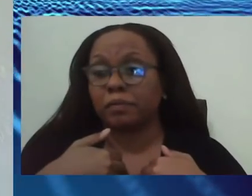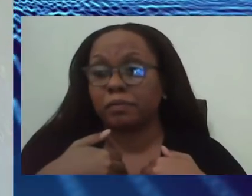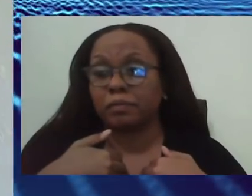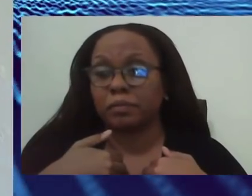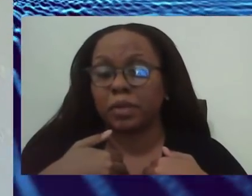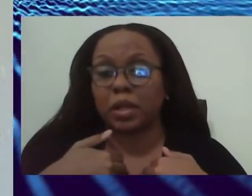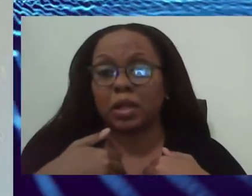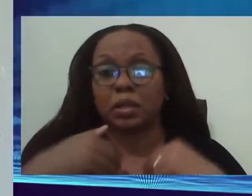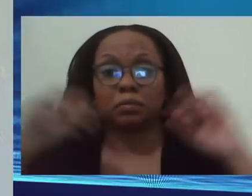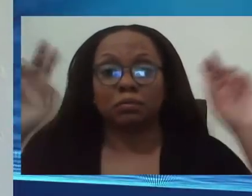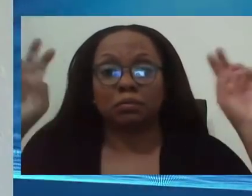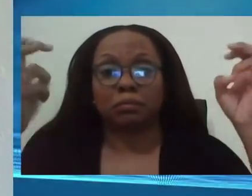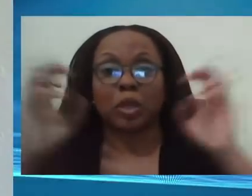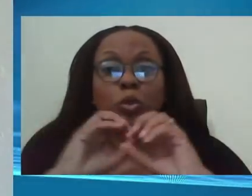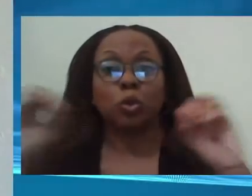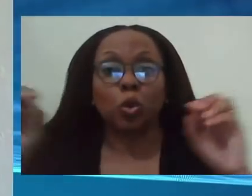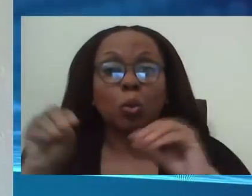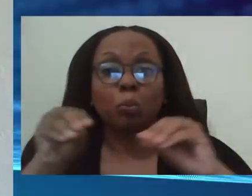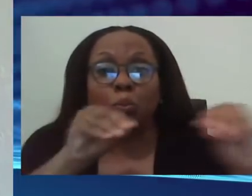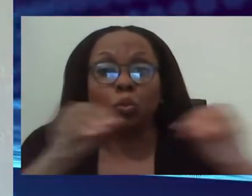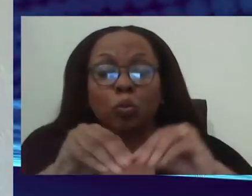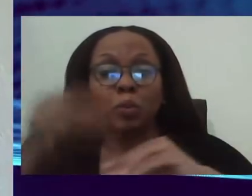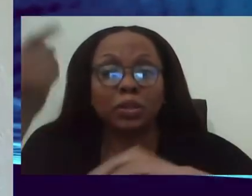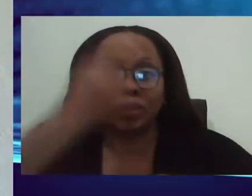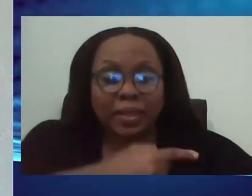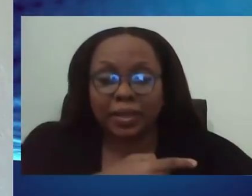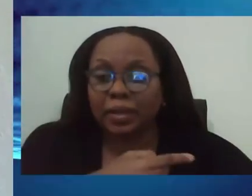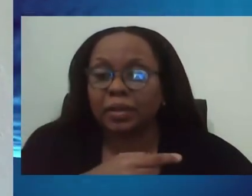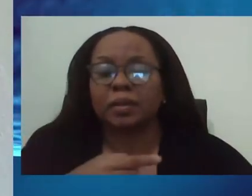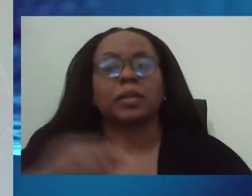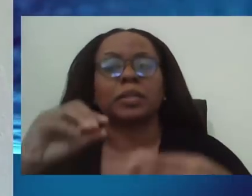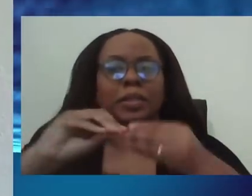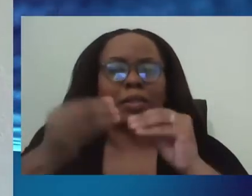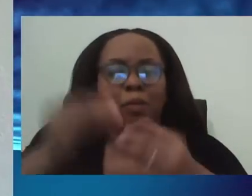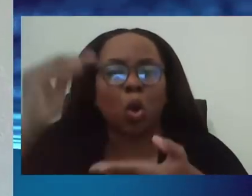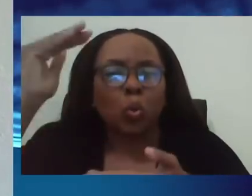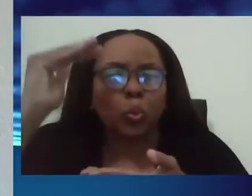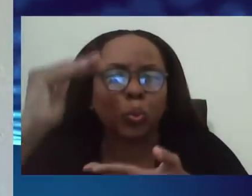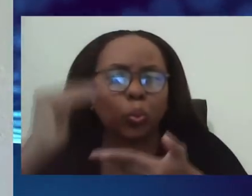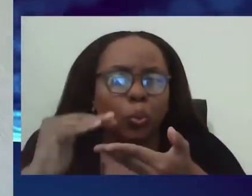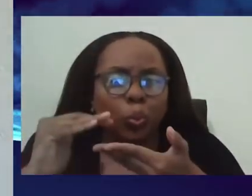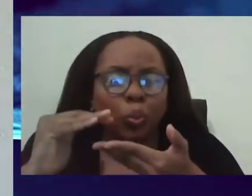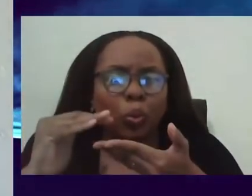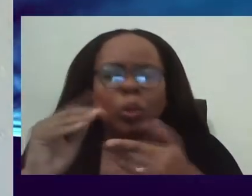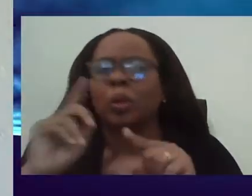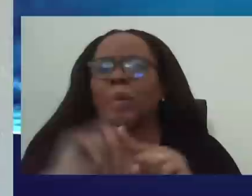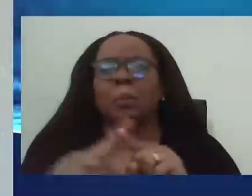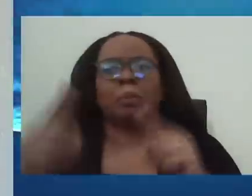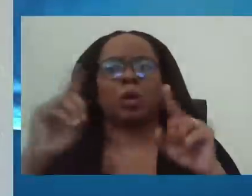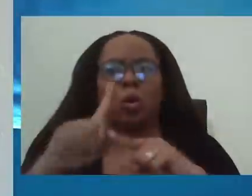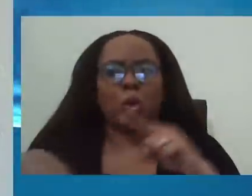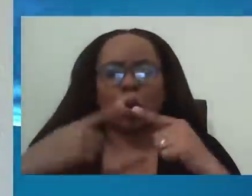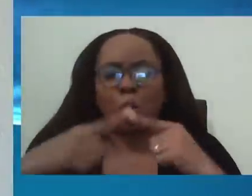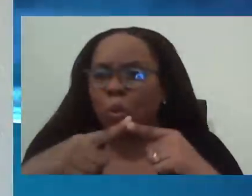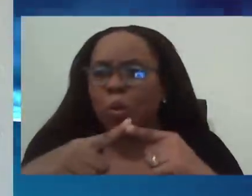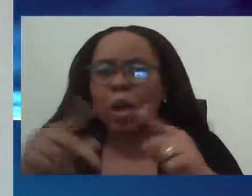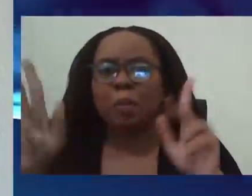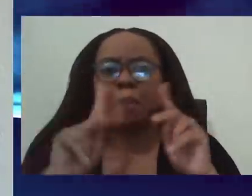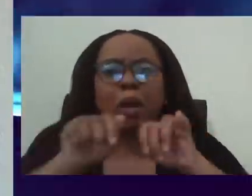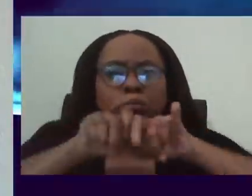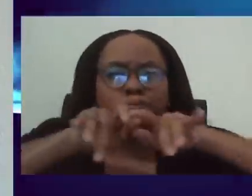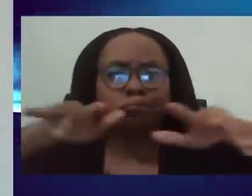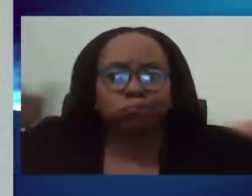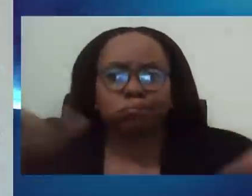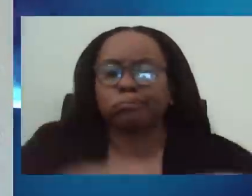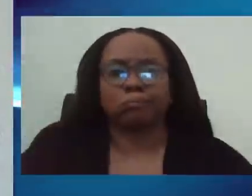you know, you don't have that kind of restrictions and not or we're not seeing the public health measures and follow the mask and not being worn, then